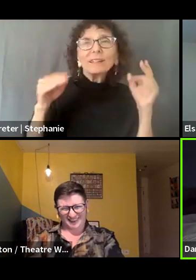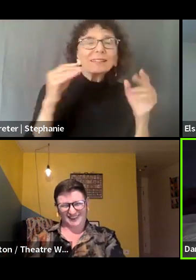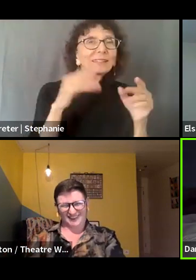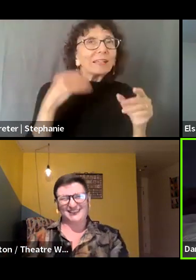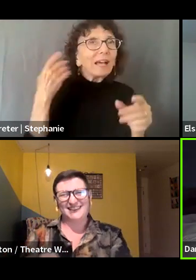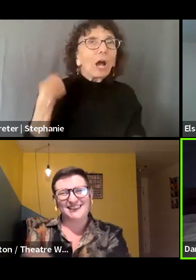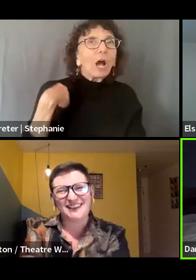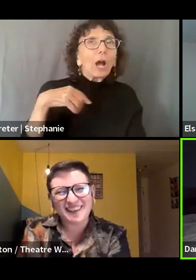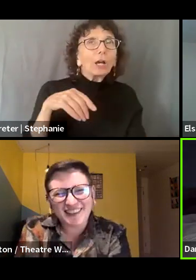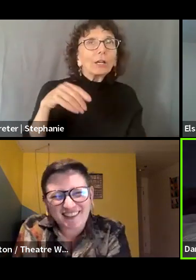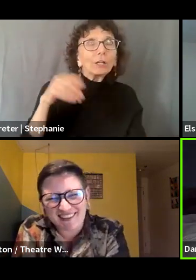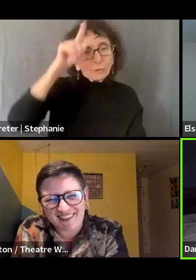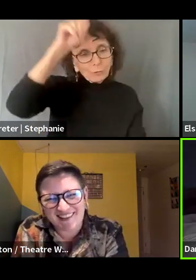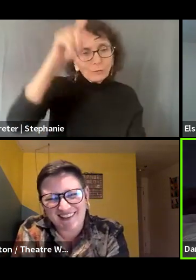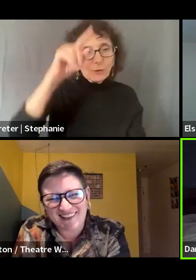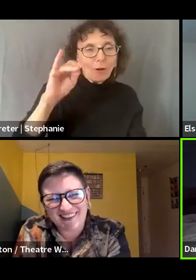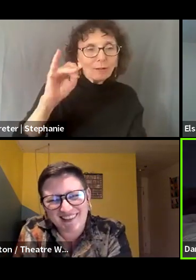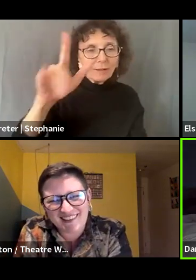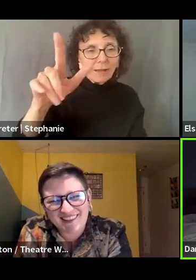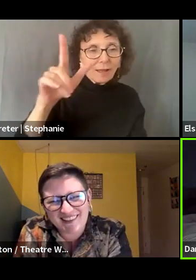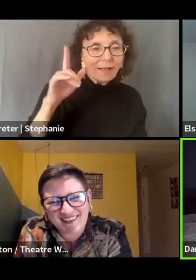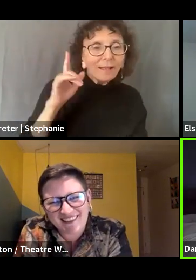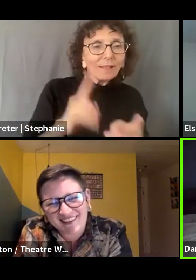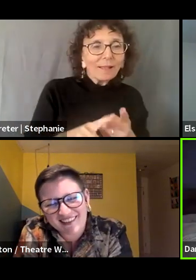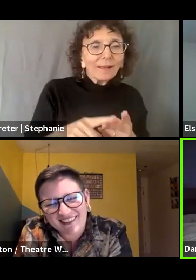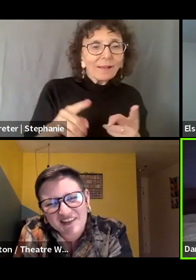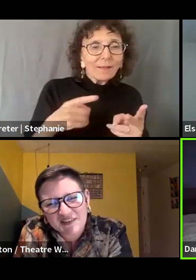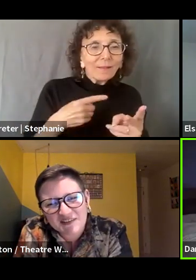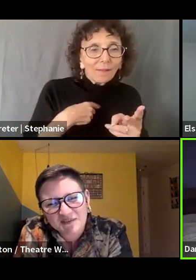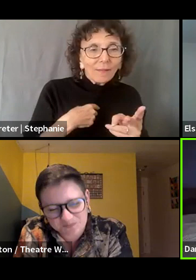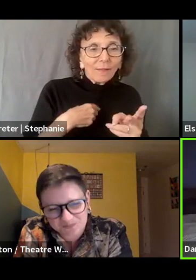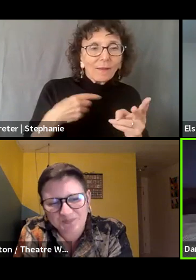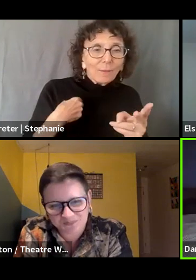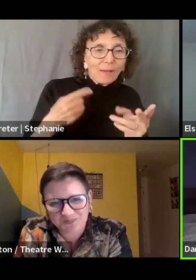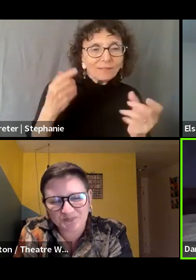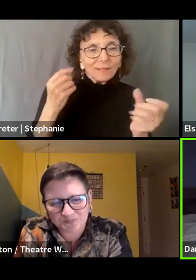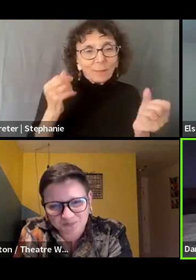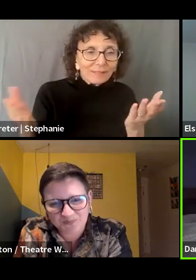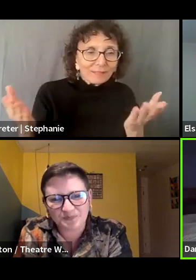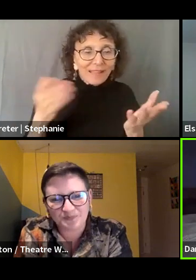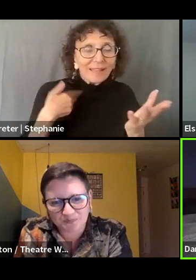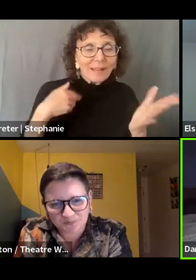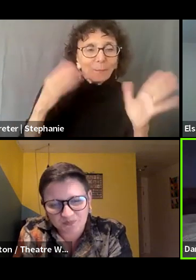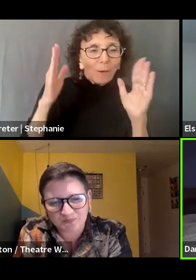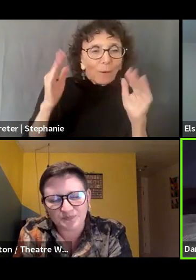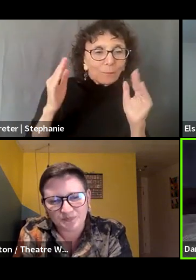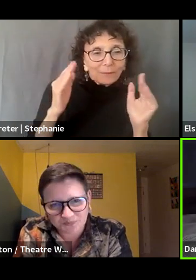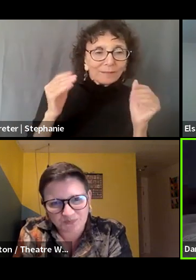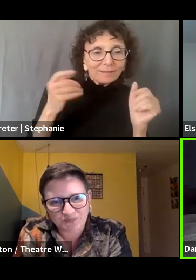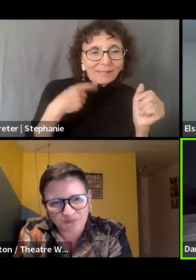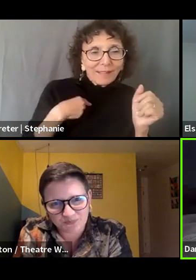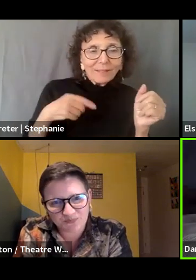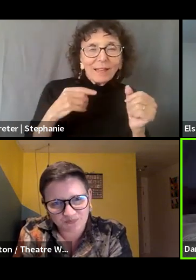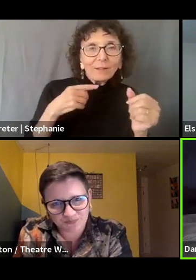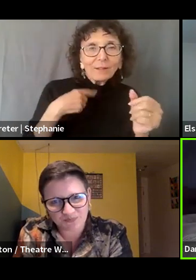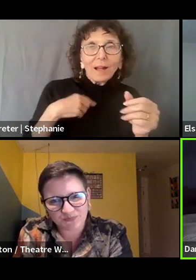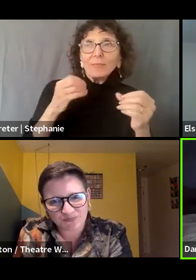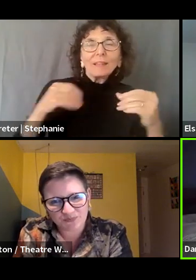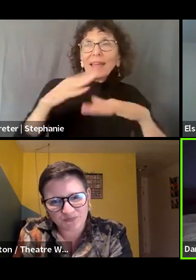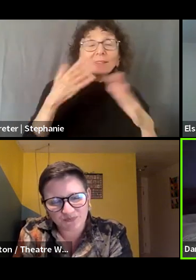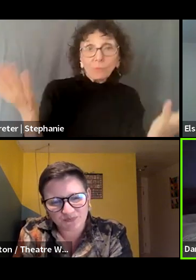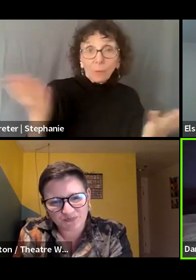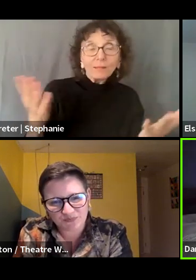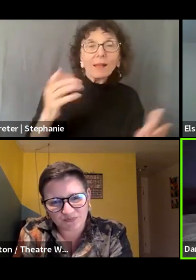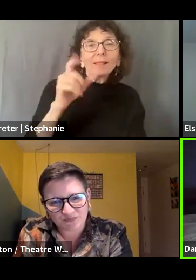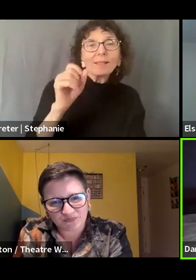in my bedroom, uh, calling in from Philadelphia, Pennsylvania, Lenape Hoking, the land of the Lenape people. Uh, I